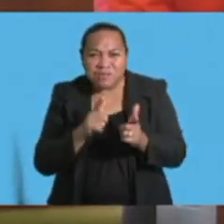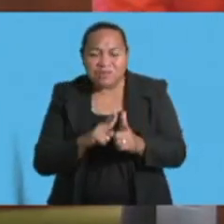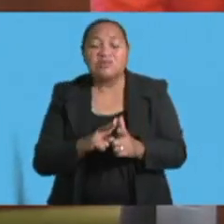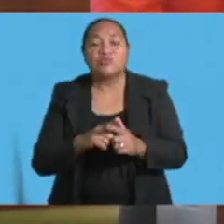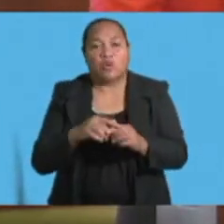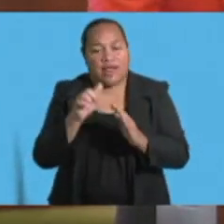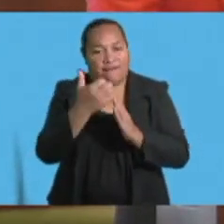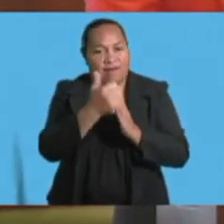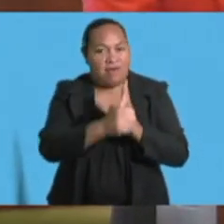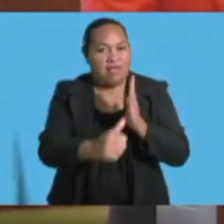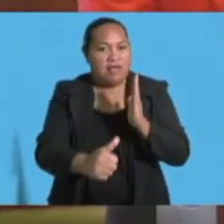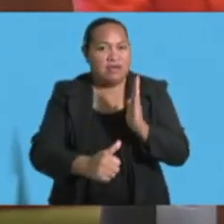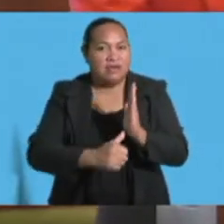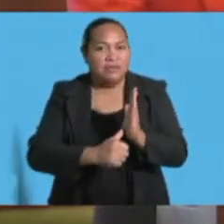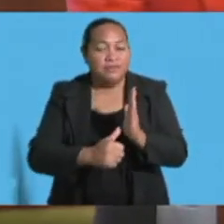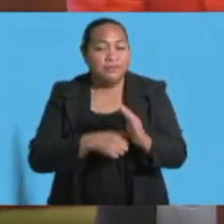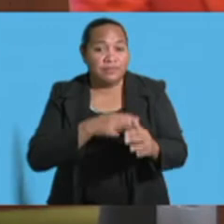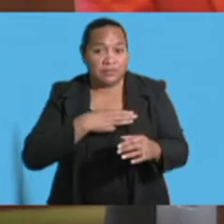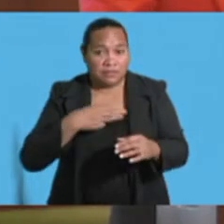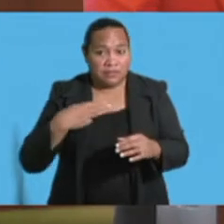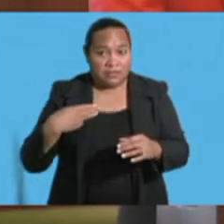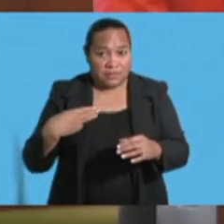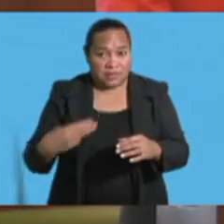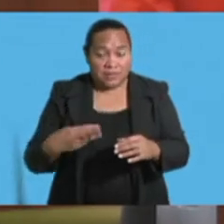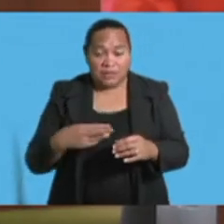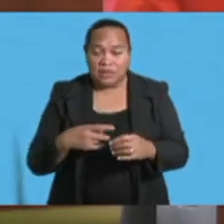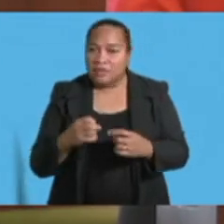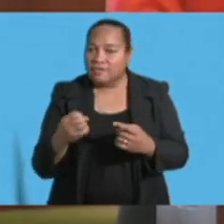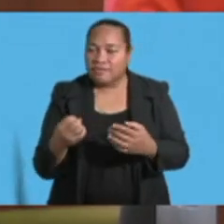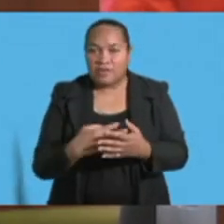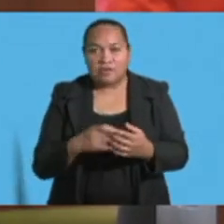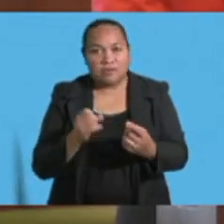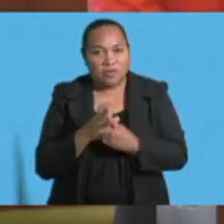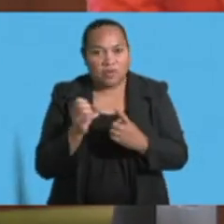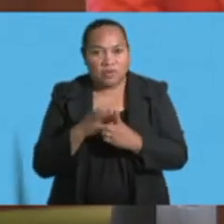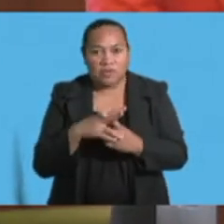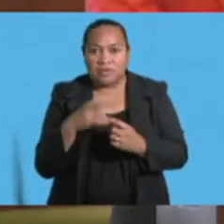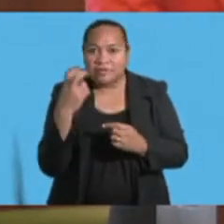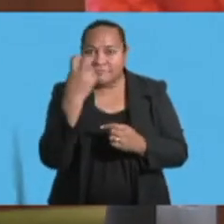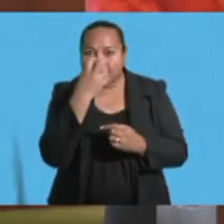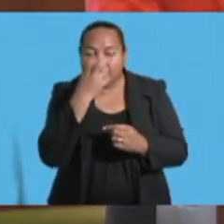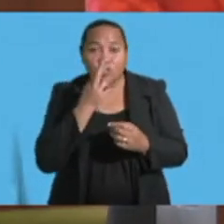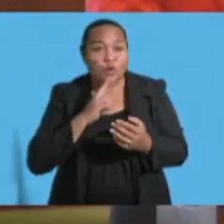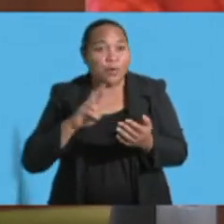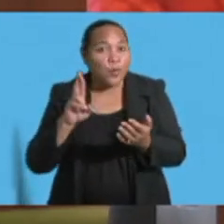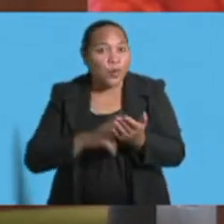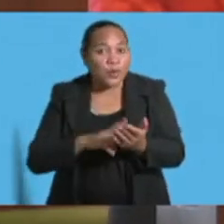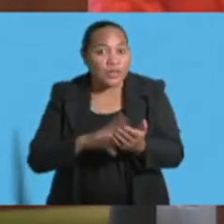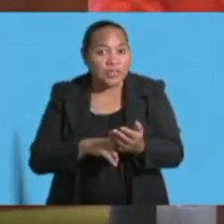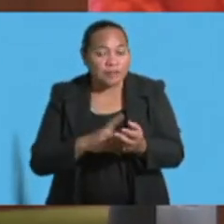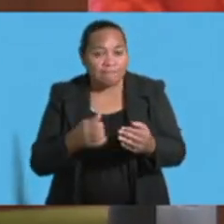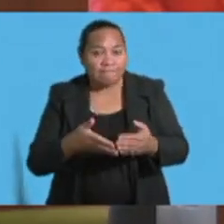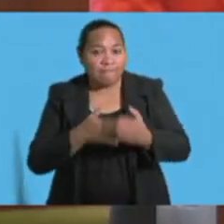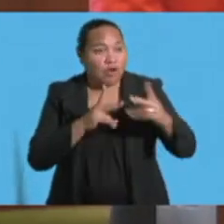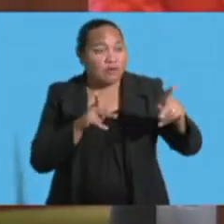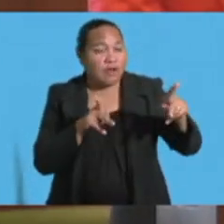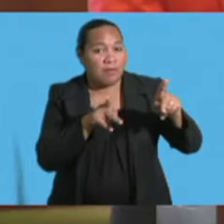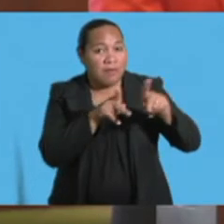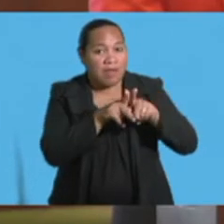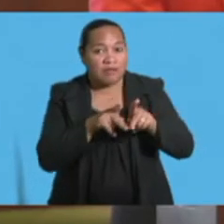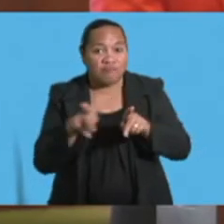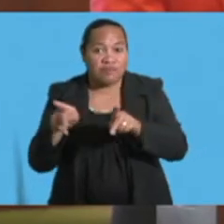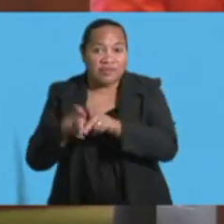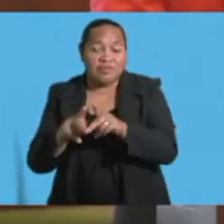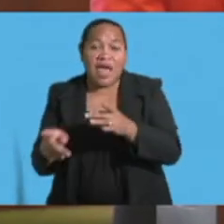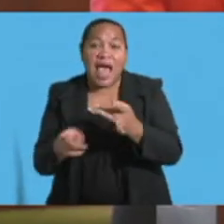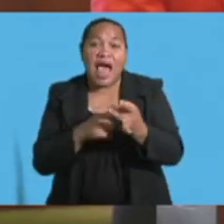has also maximised the effectiveness of monitoring, compliance and reporting by forming partnerships with other ministries